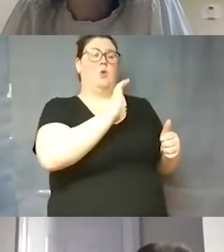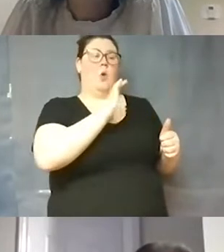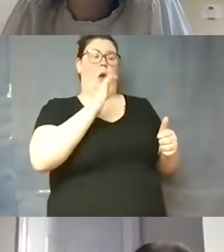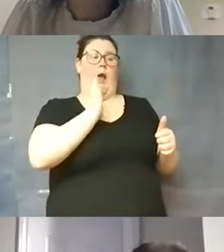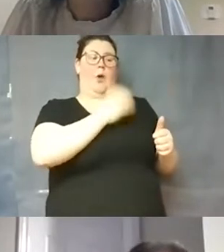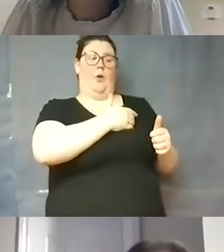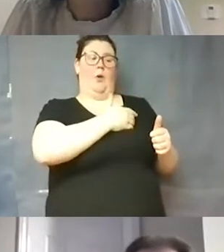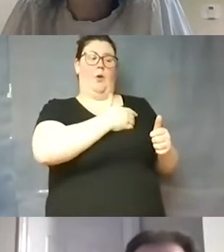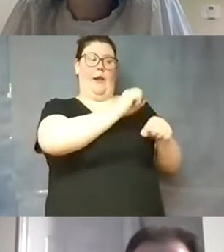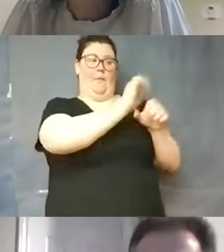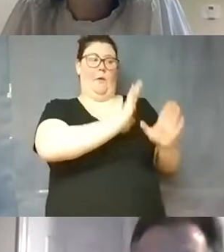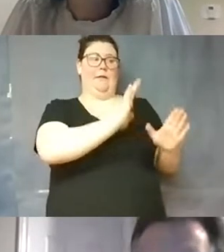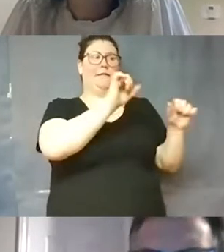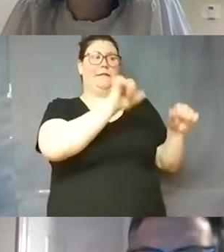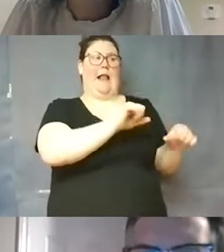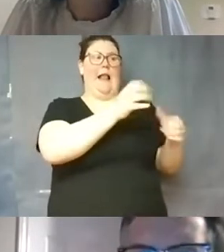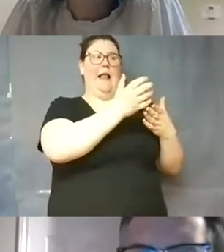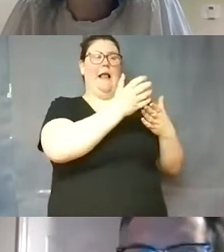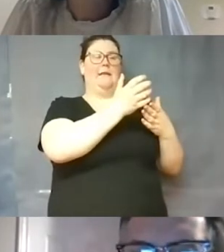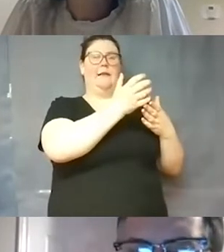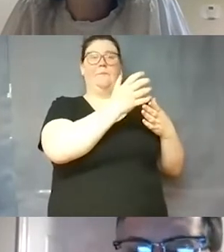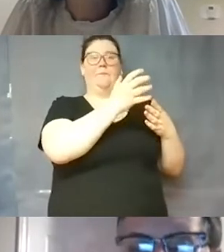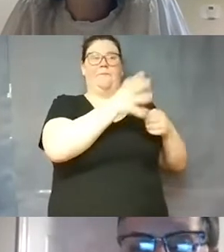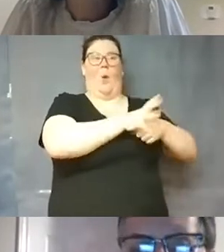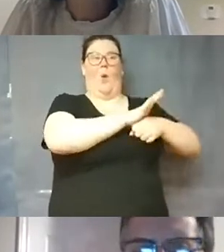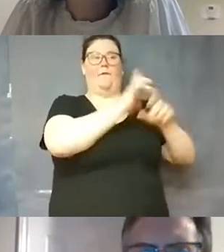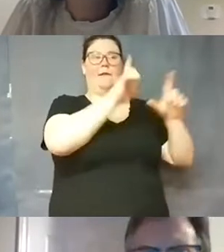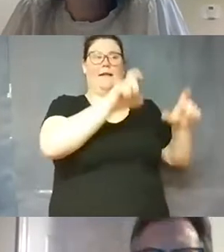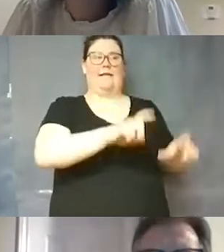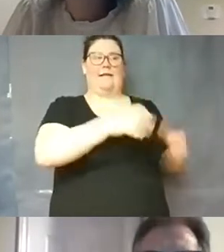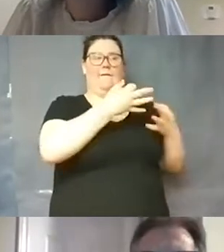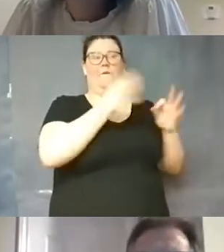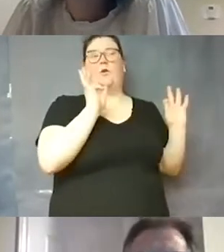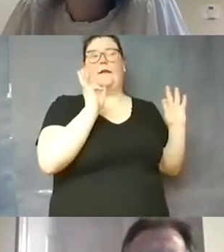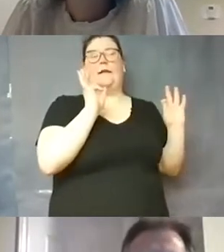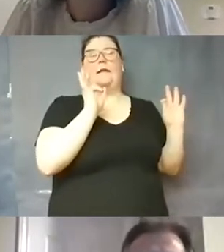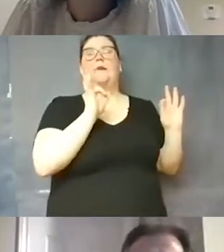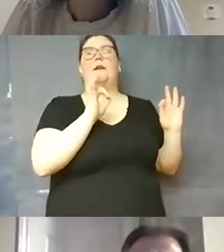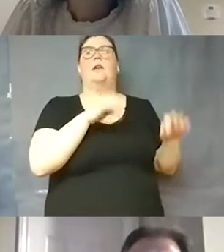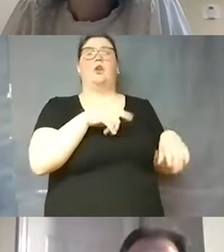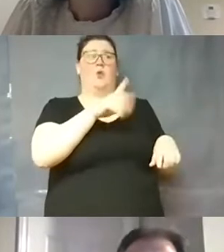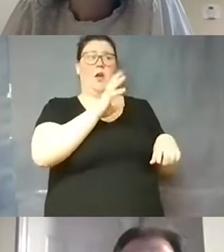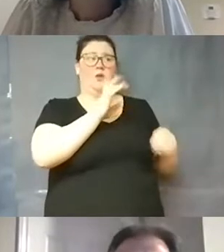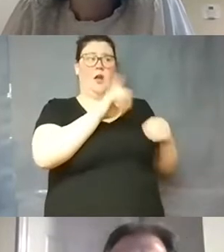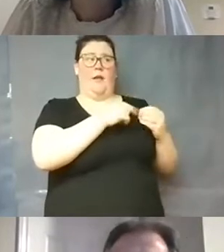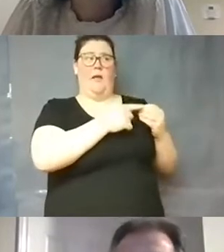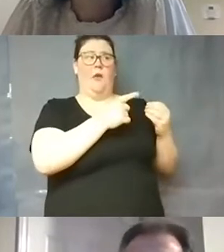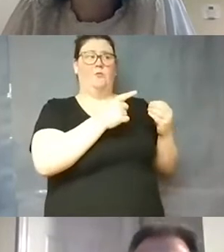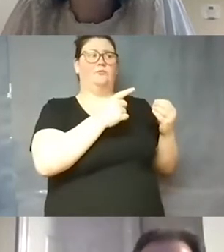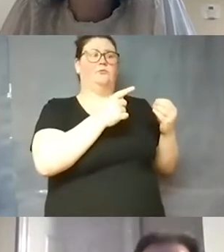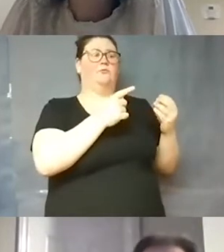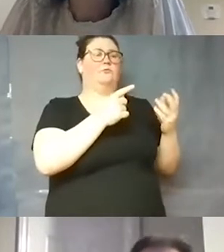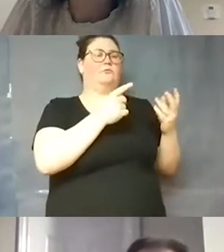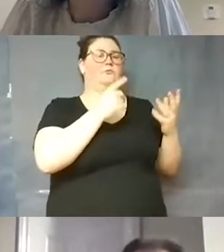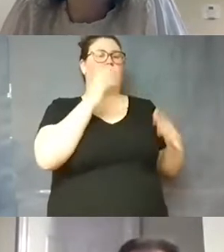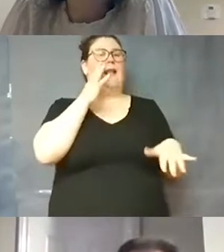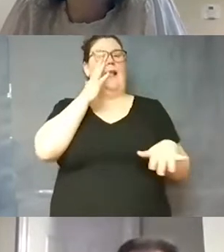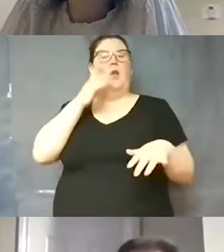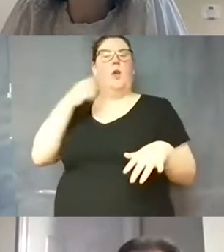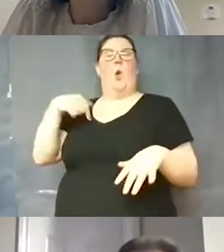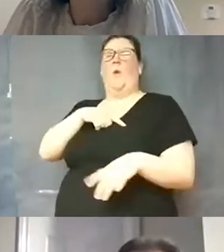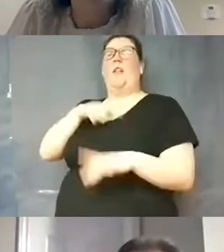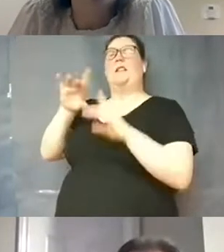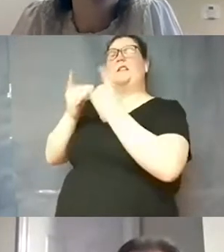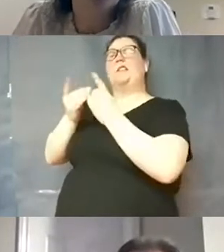go and receive uh covet testing free of charge um but brandy you want to talk a little bit about yeah we as a district are in